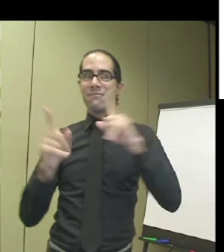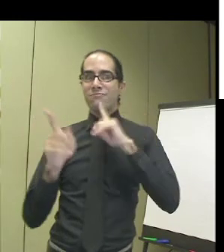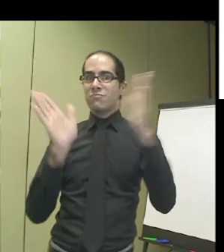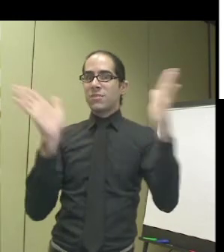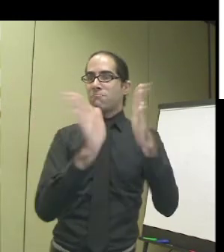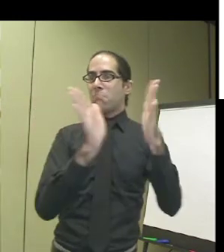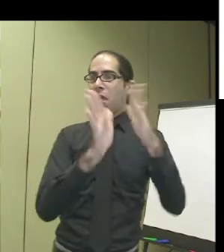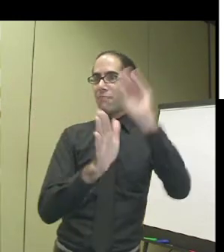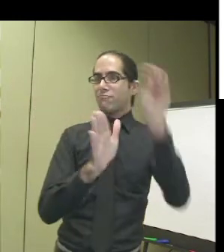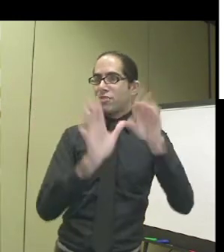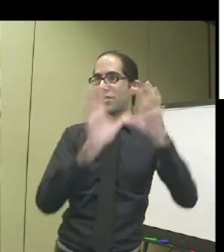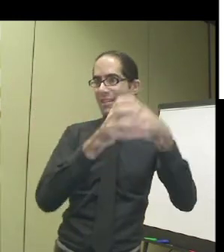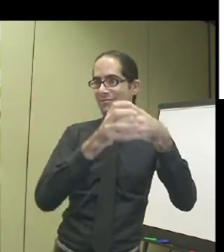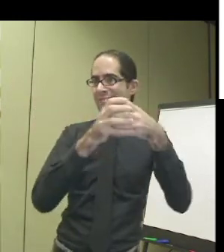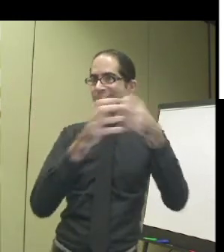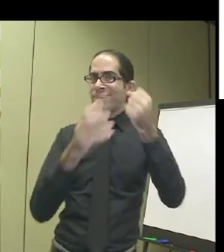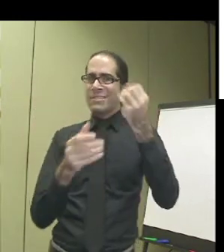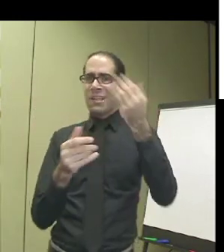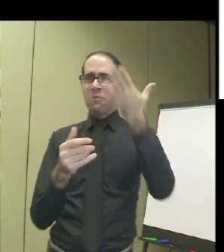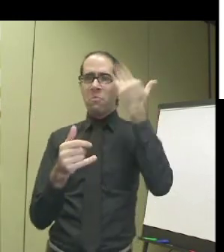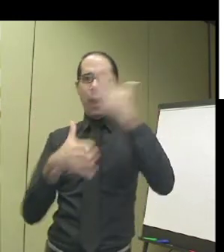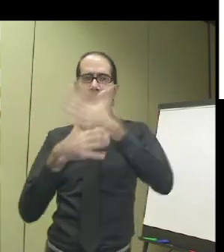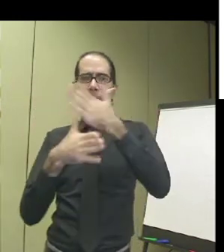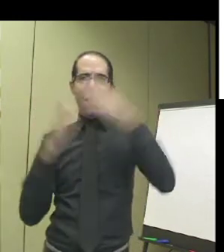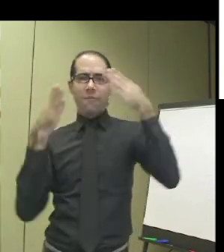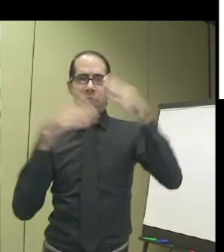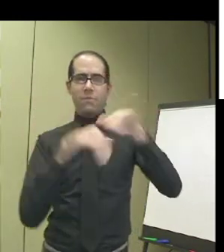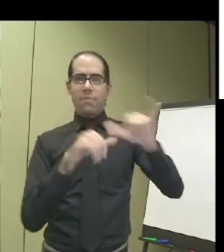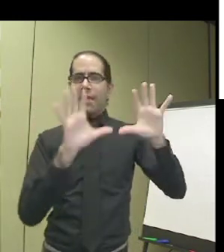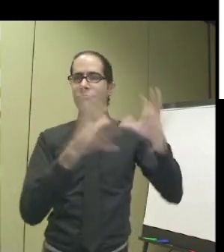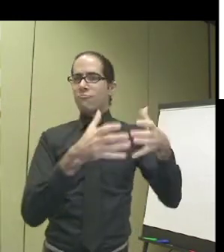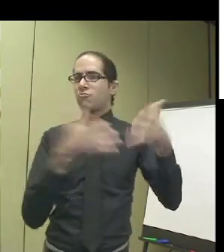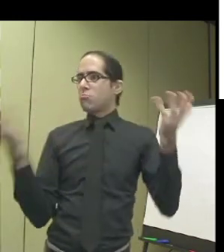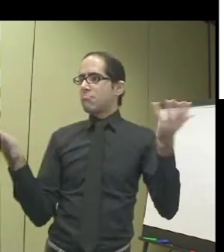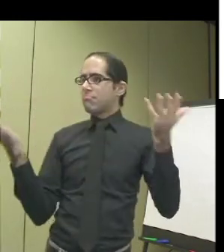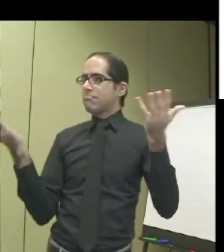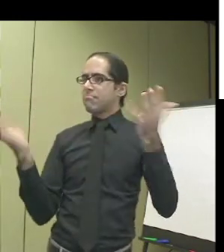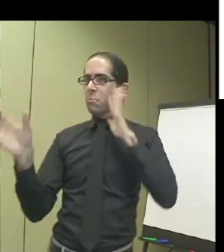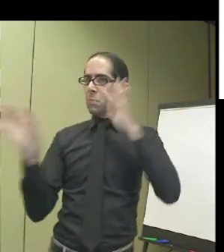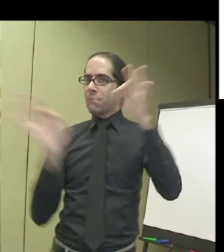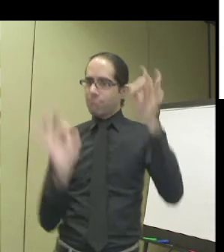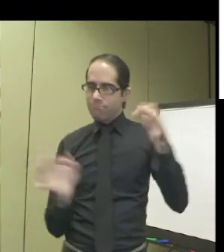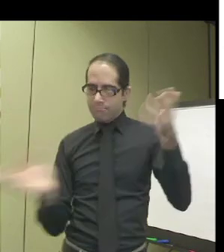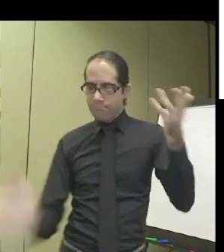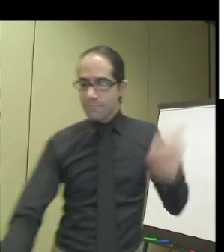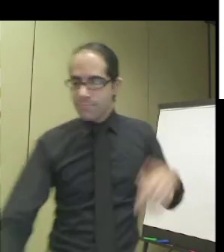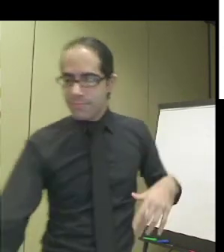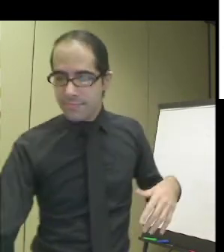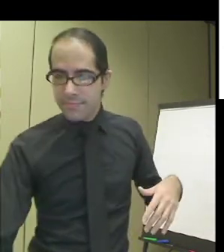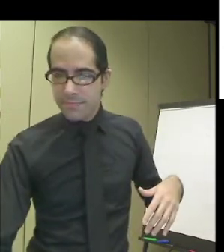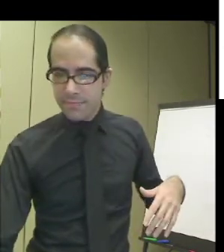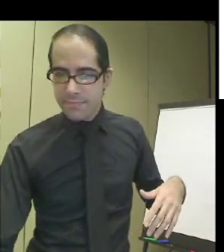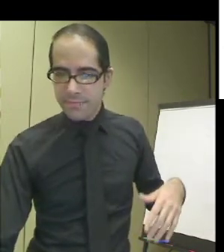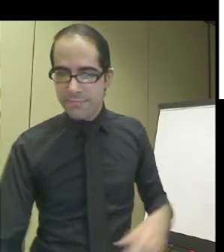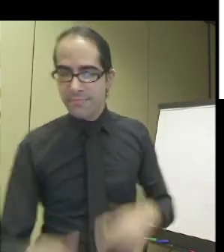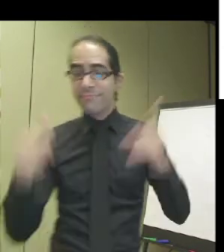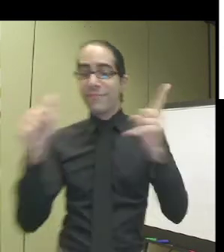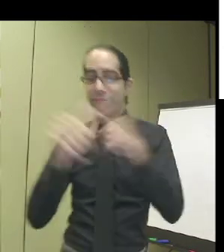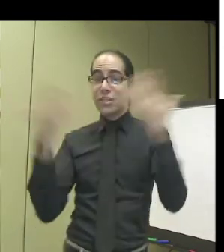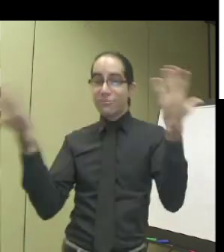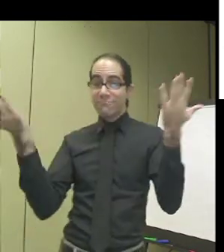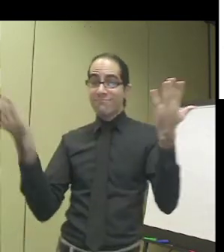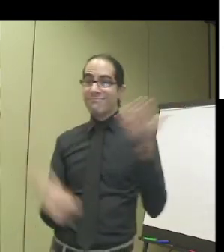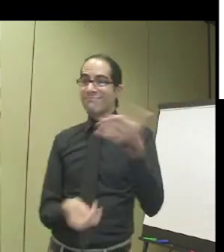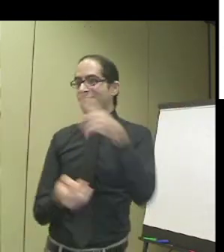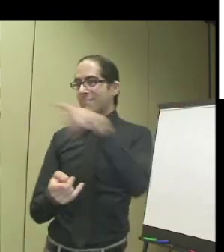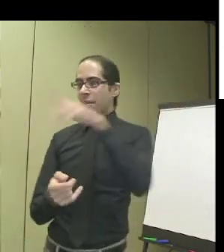who use sign language. And understanding that those who do use sign language is a very small percentage of the deaf population. And I can